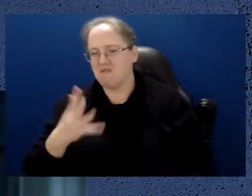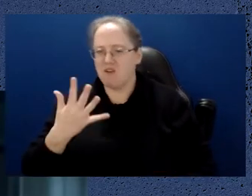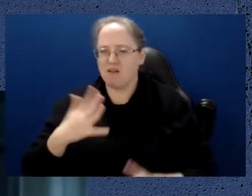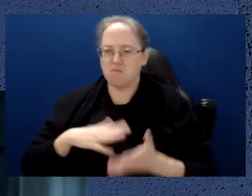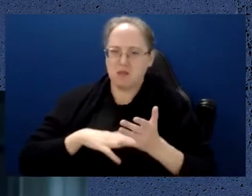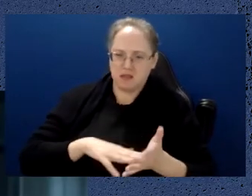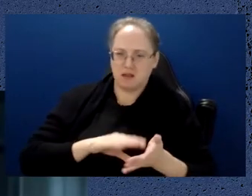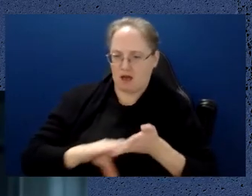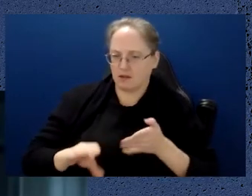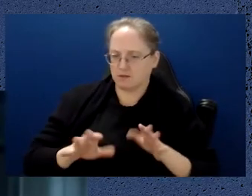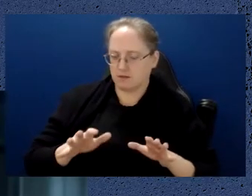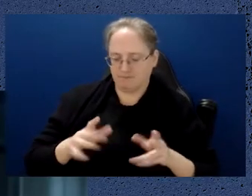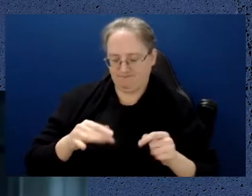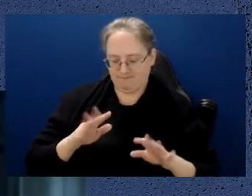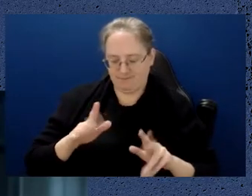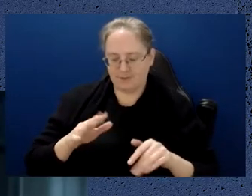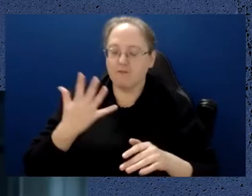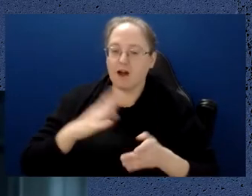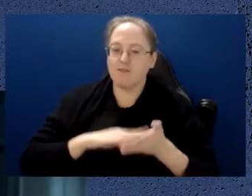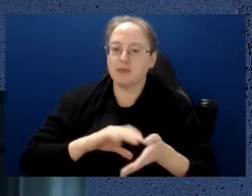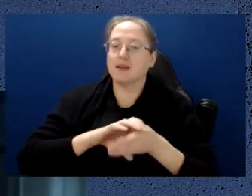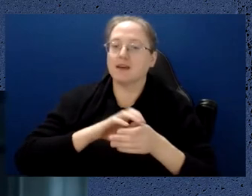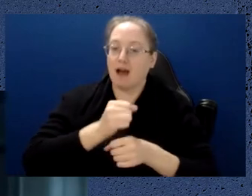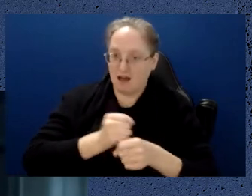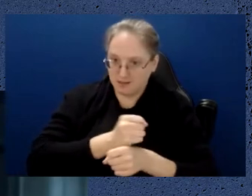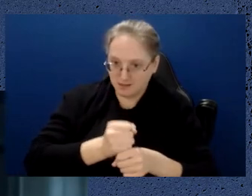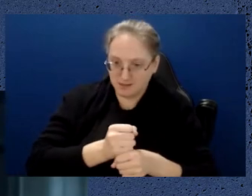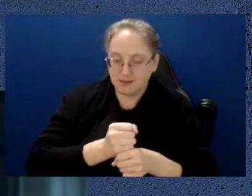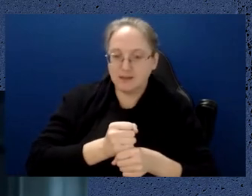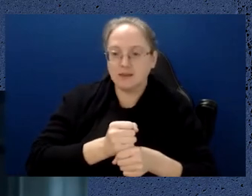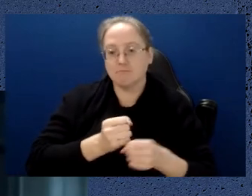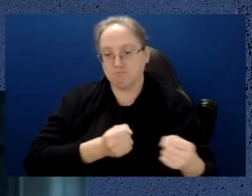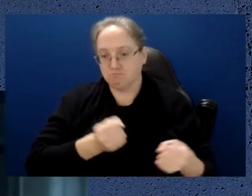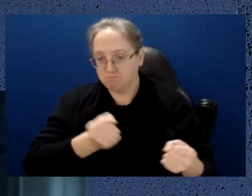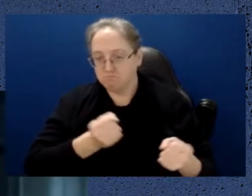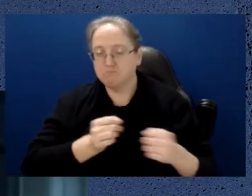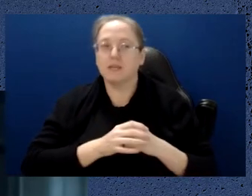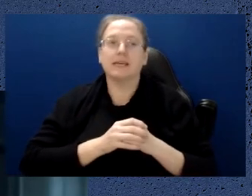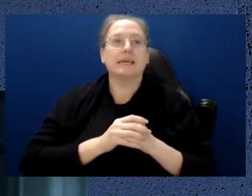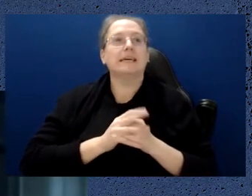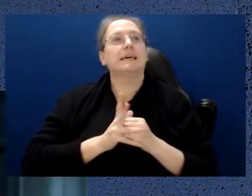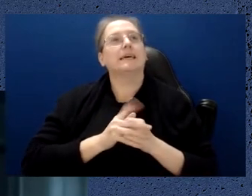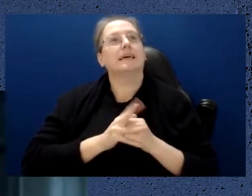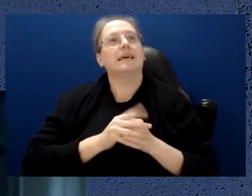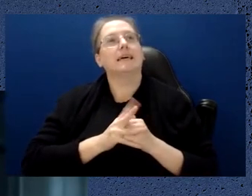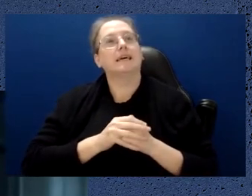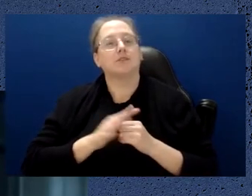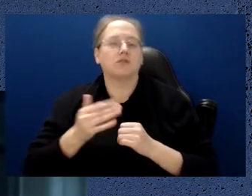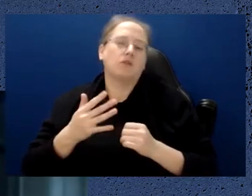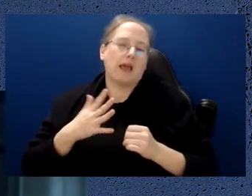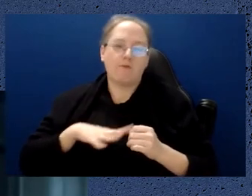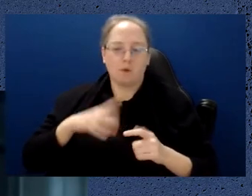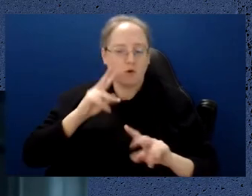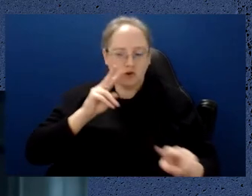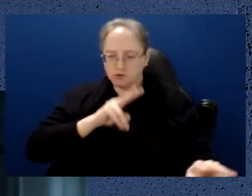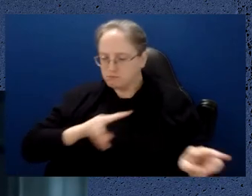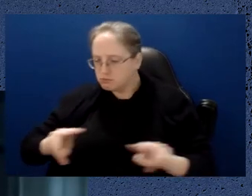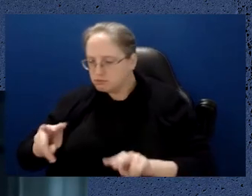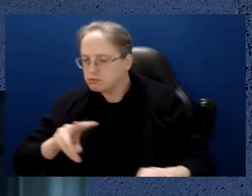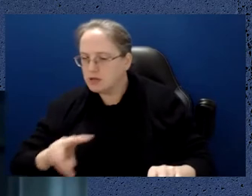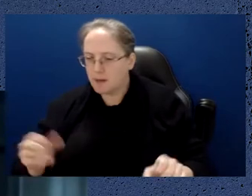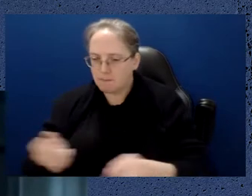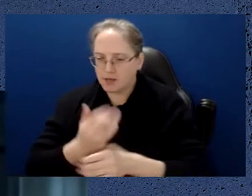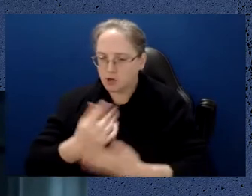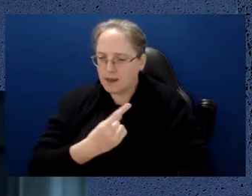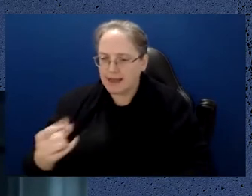cars on the road system. And to be able to do that with a classical computer and have every car go through the most